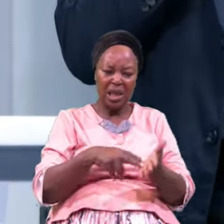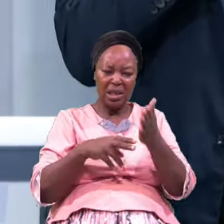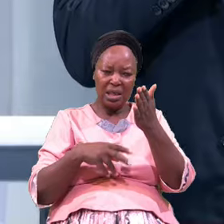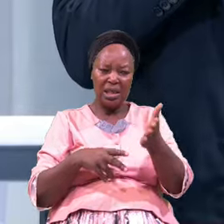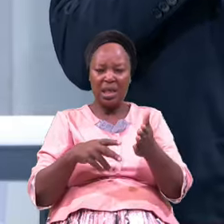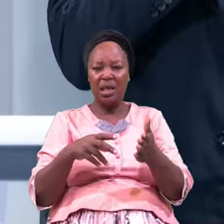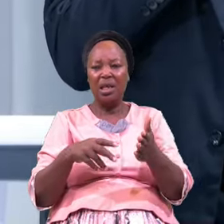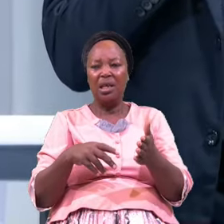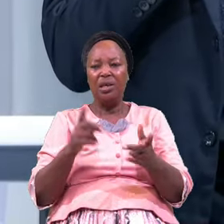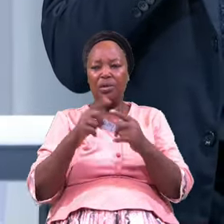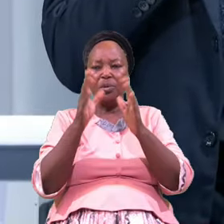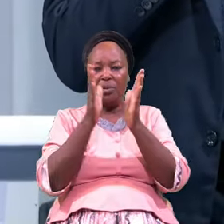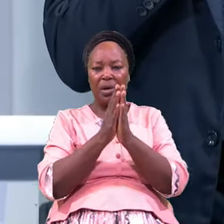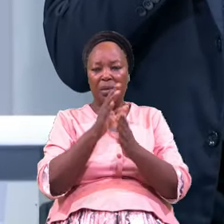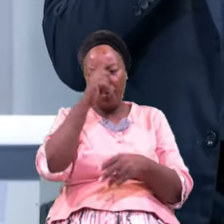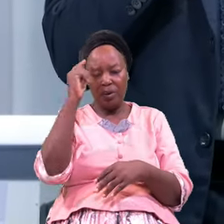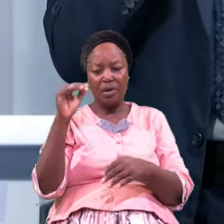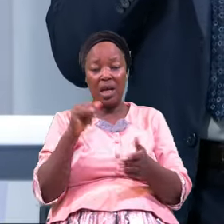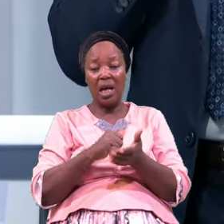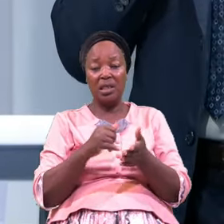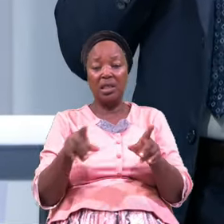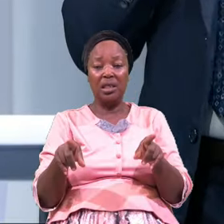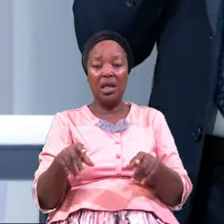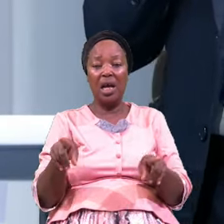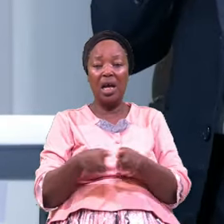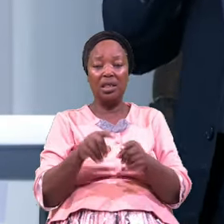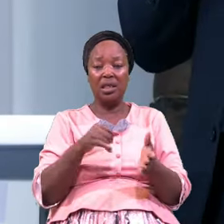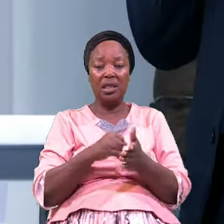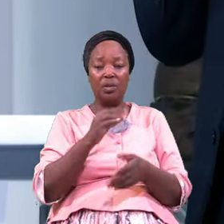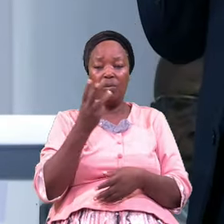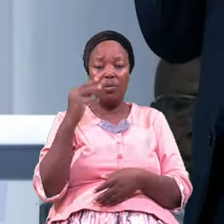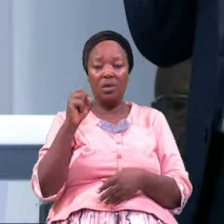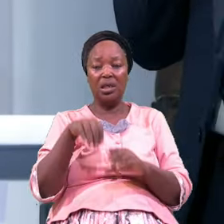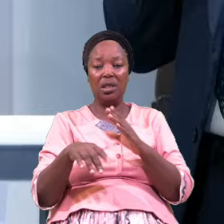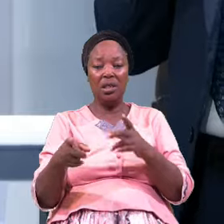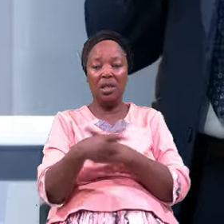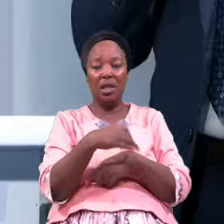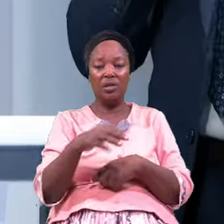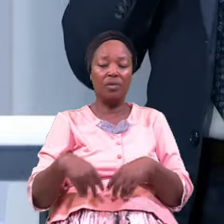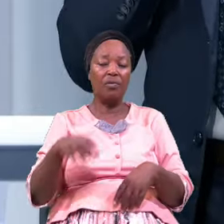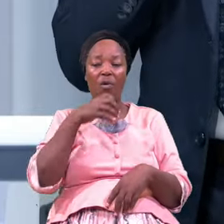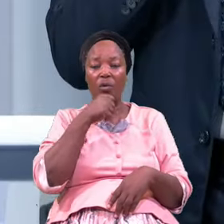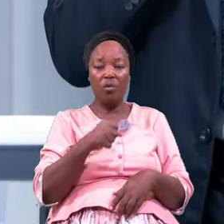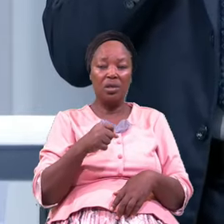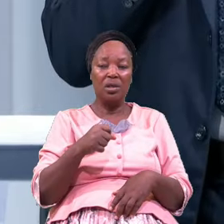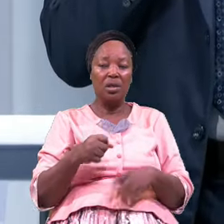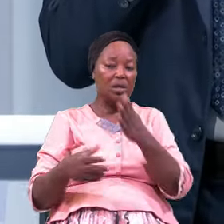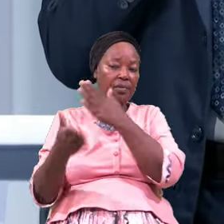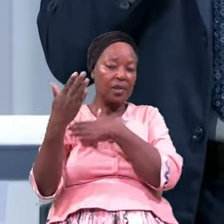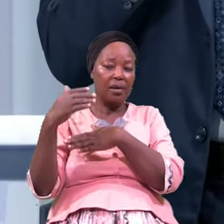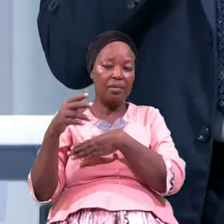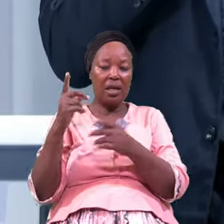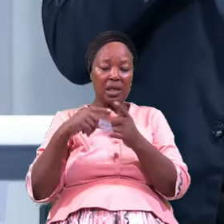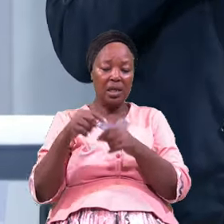Days Of Old He He Declare The Word Of God Here And You Will Receive Your Miracle